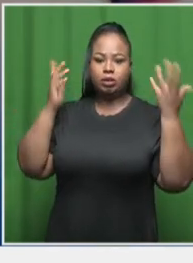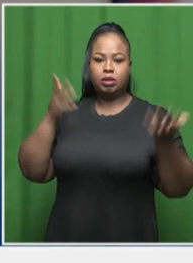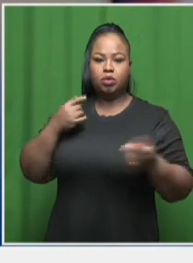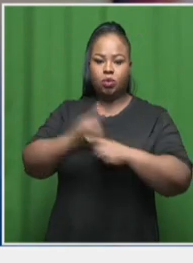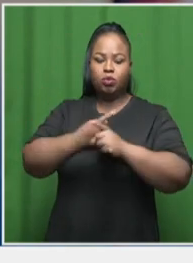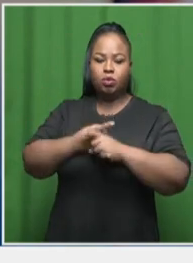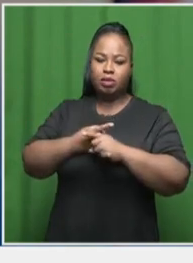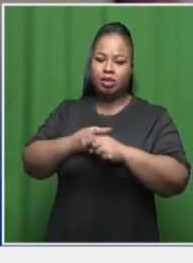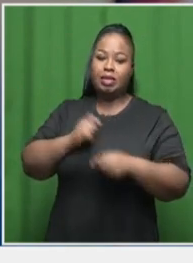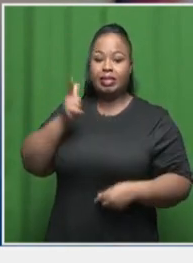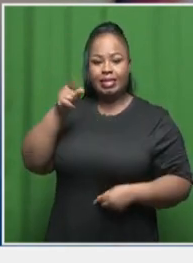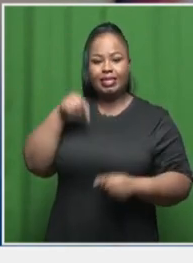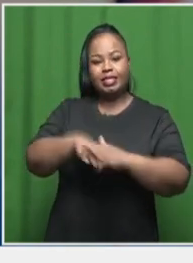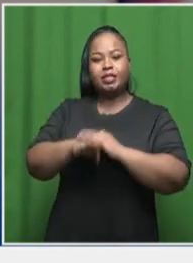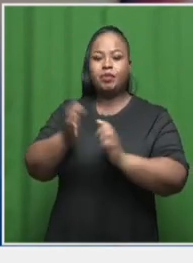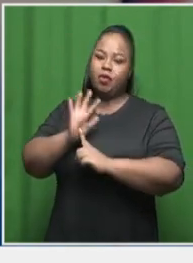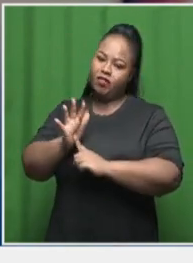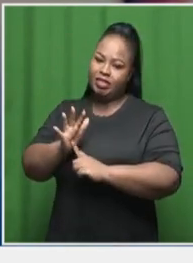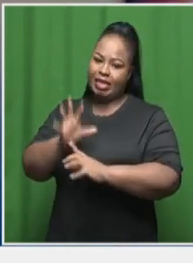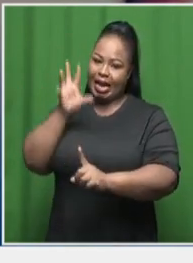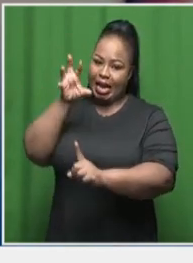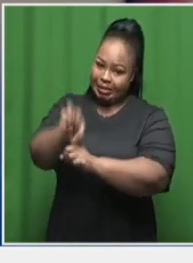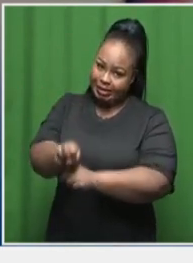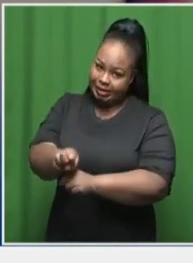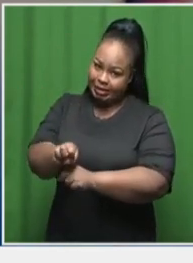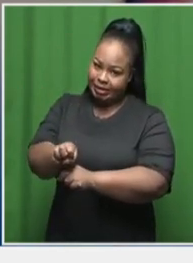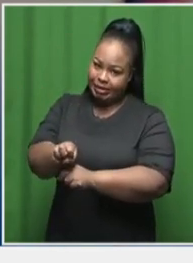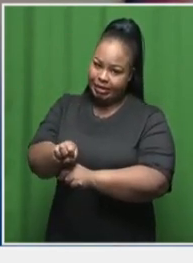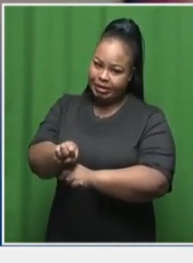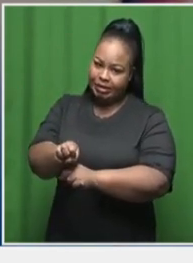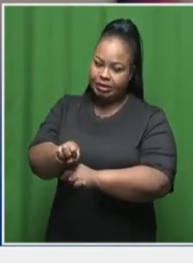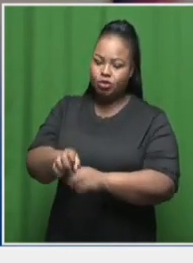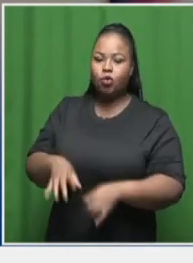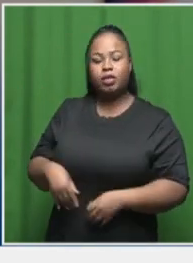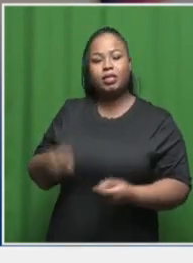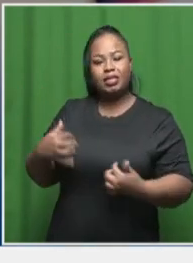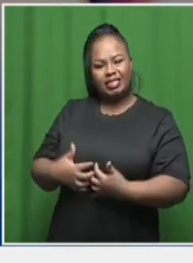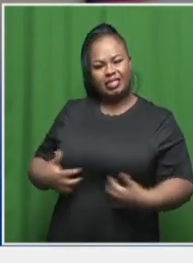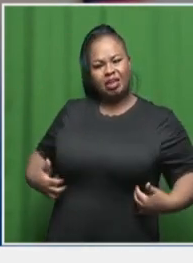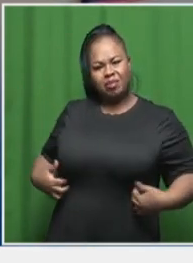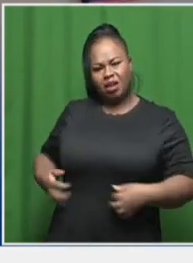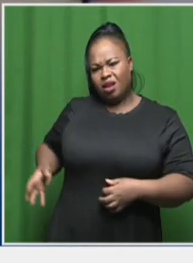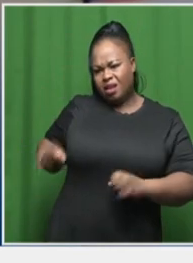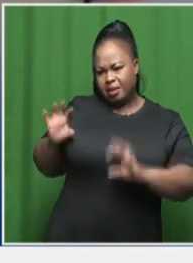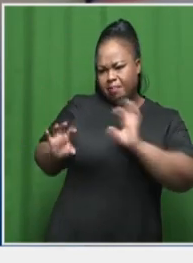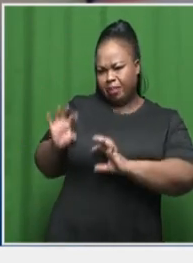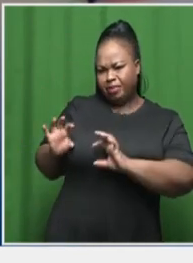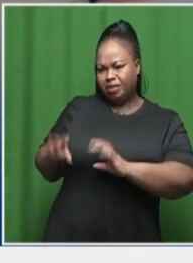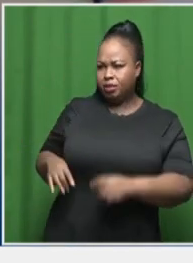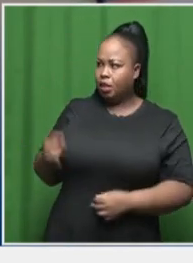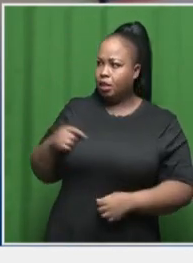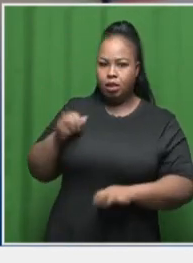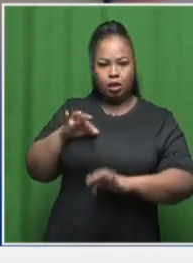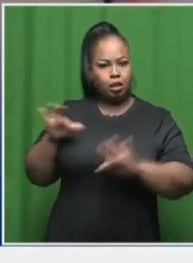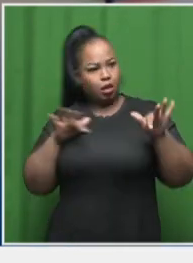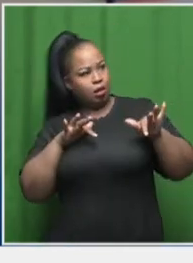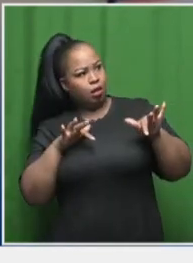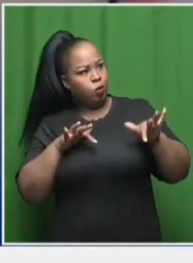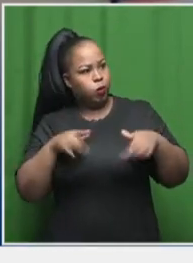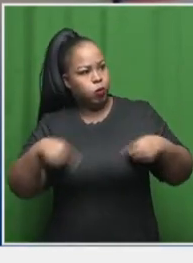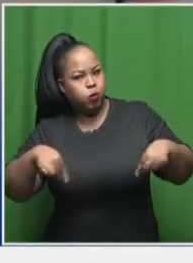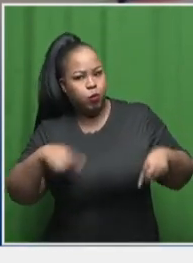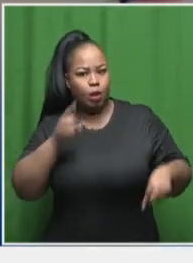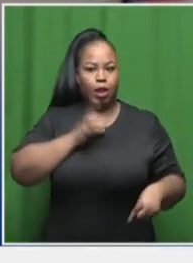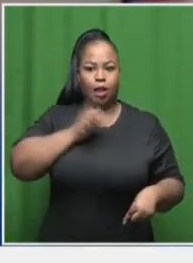And at some point in the movie as well, he bites the bottom of the zebra, you know? And it's kind of like, what are you doing? So now the other animals starts getting